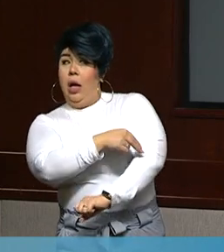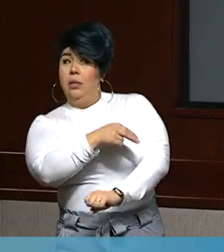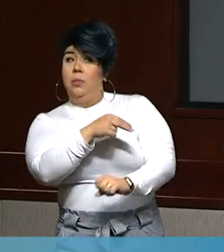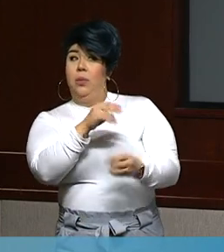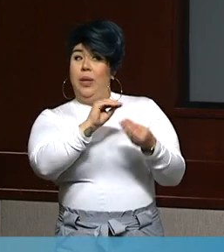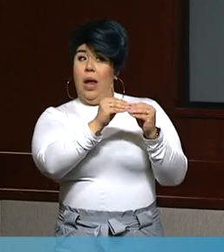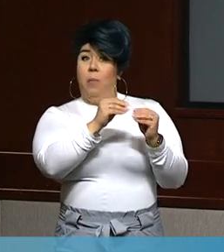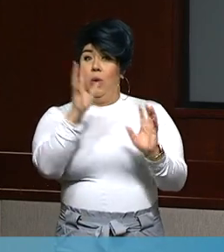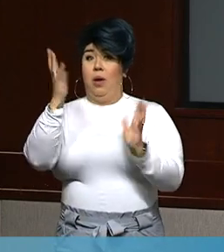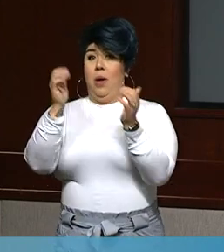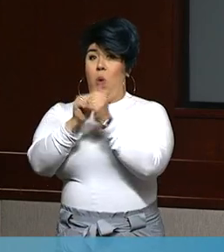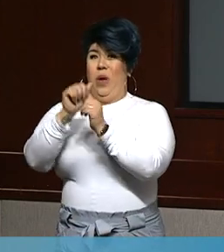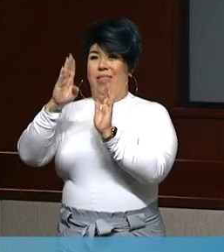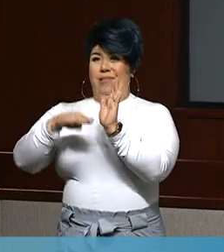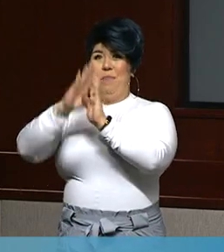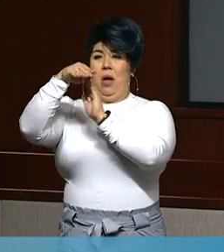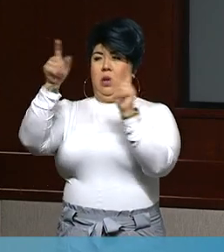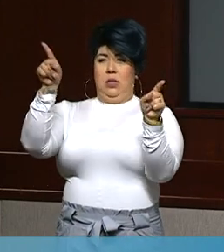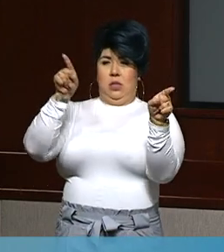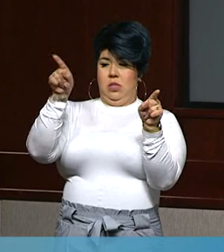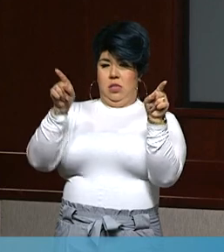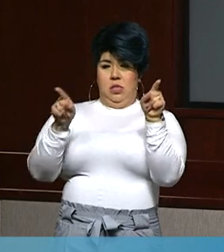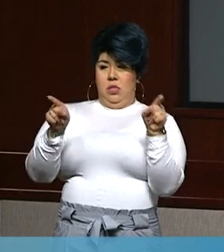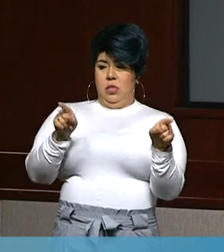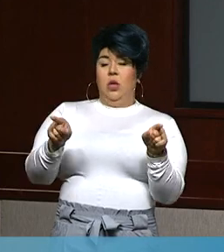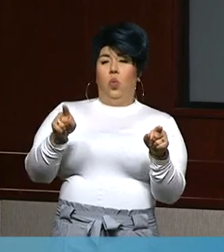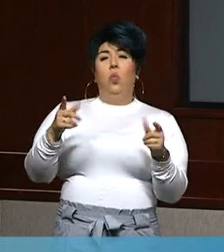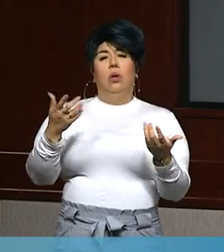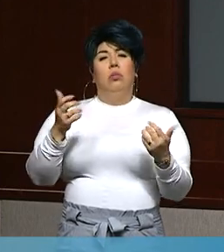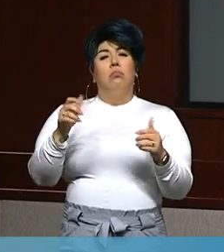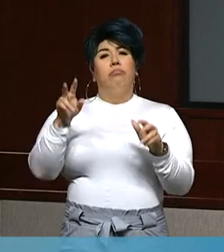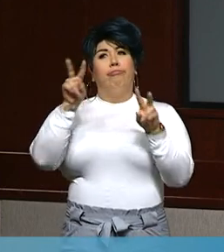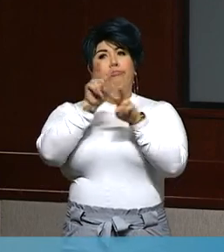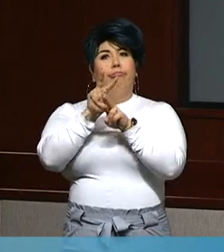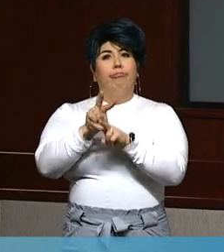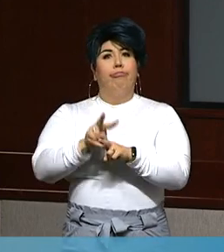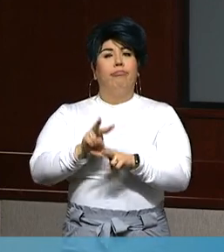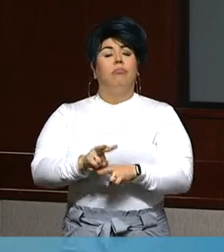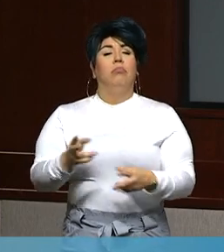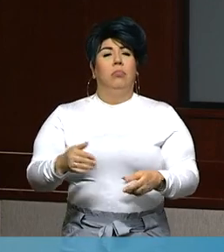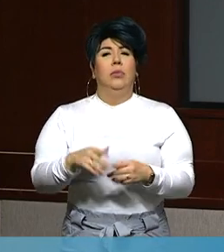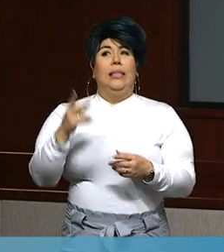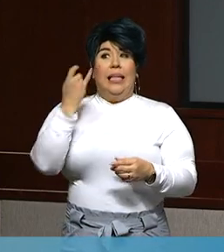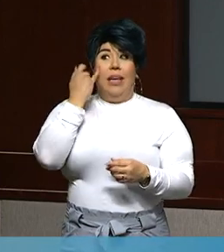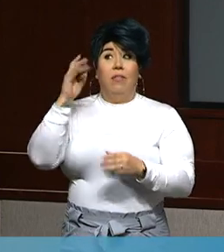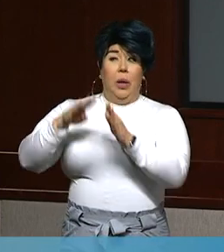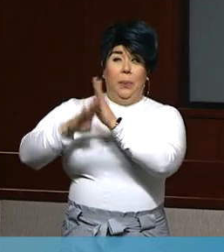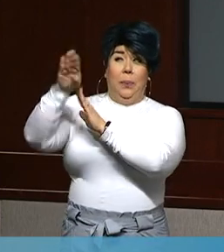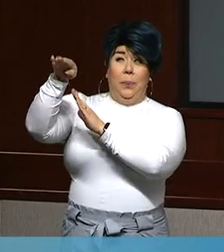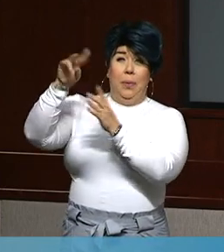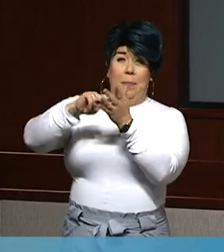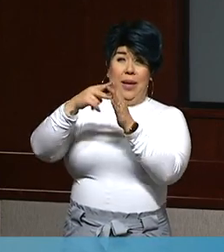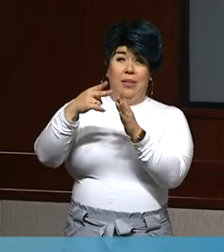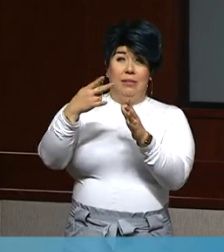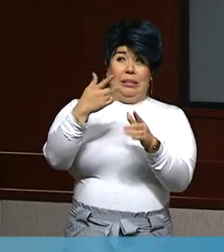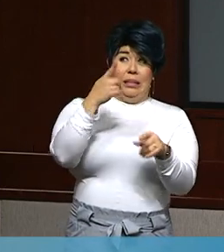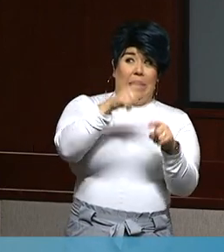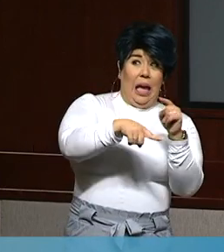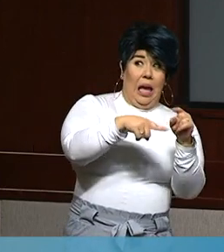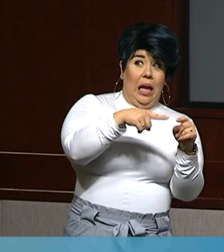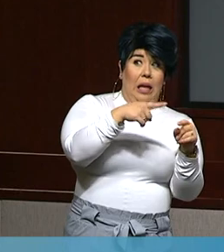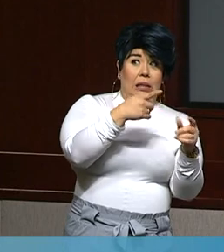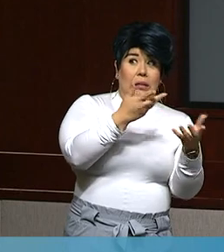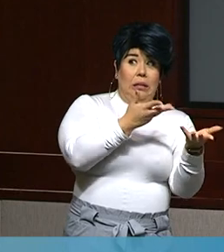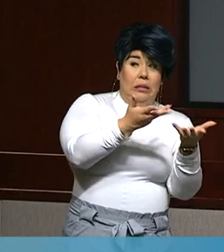model to see when that one surge that's demonstrated on that model would exceed hospital capacity. We, unfortunately, our actual